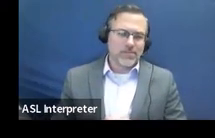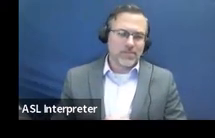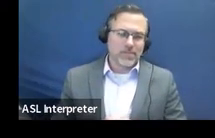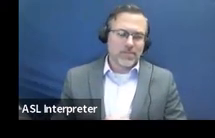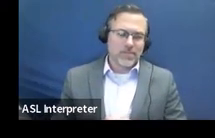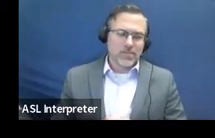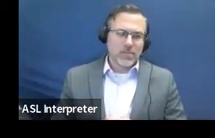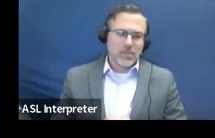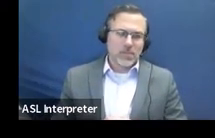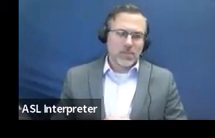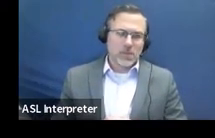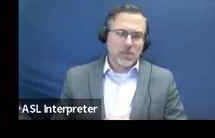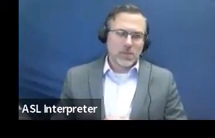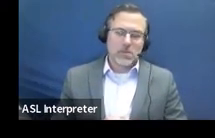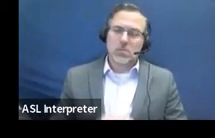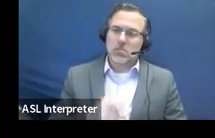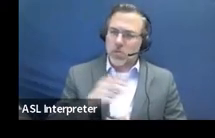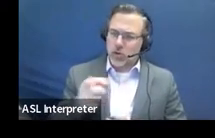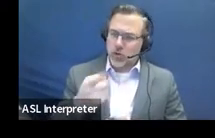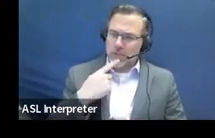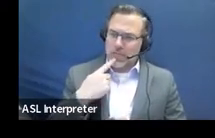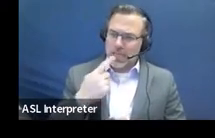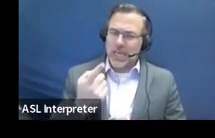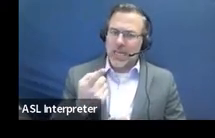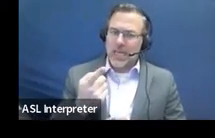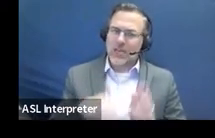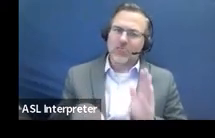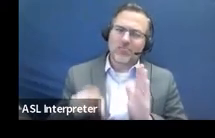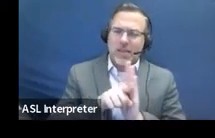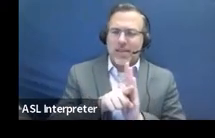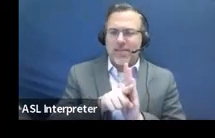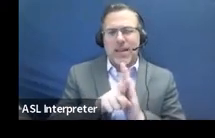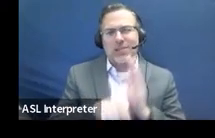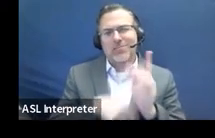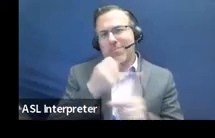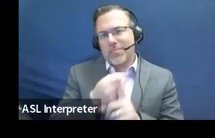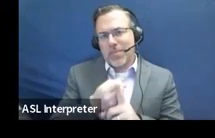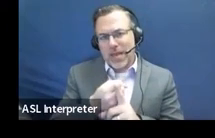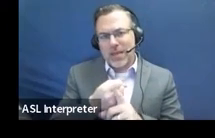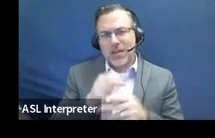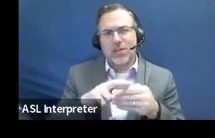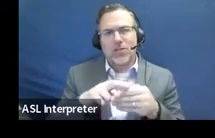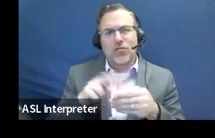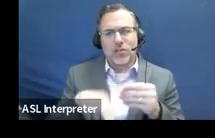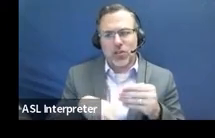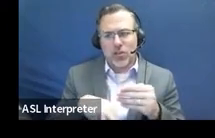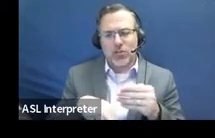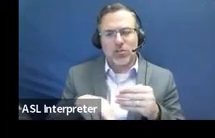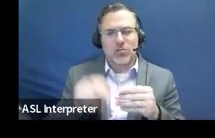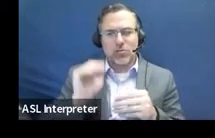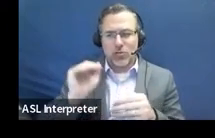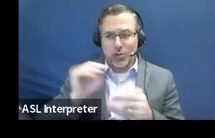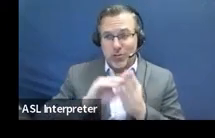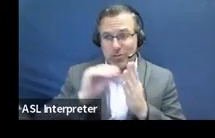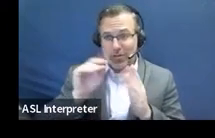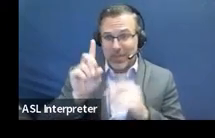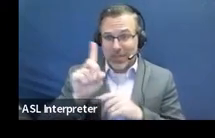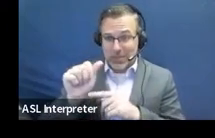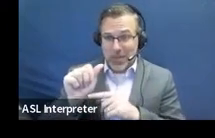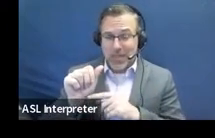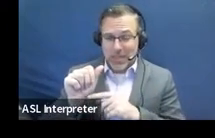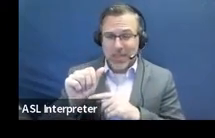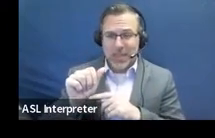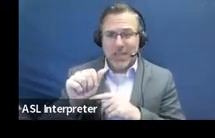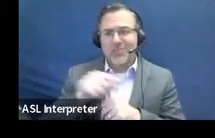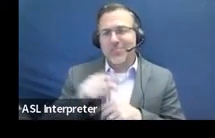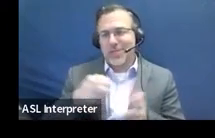is where you would say that the adverse effect that the, that results from the child's disability is to such a degree that they